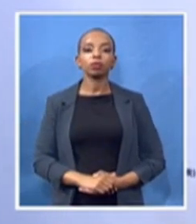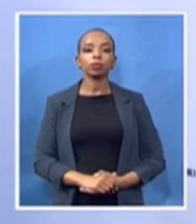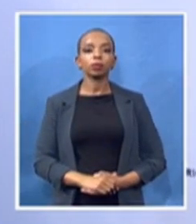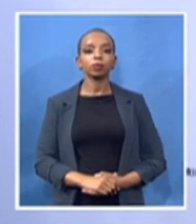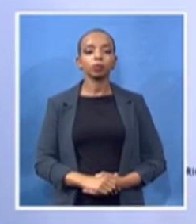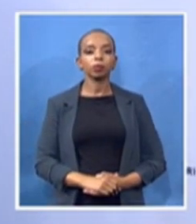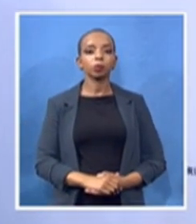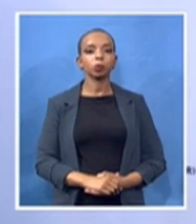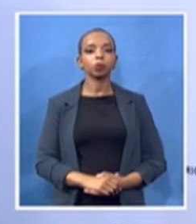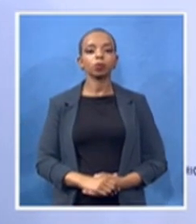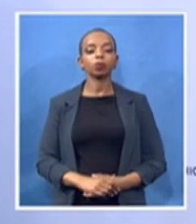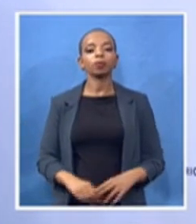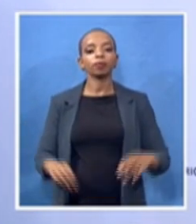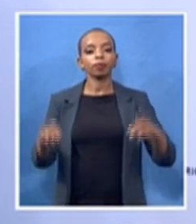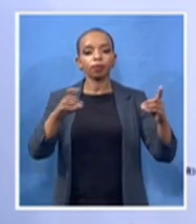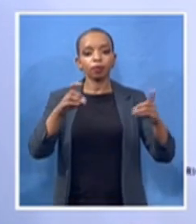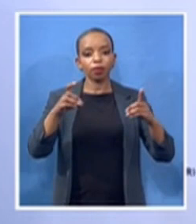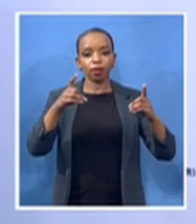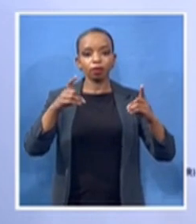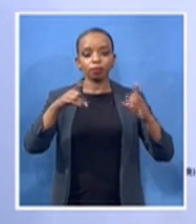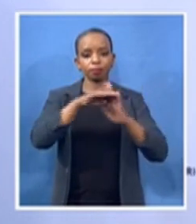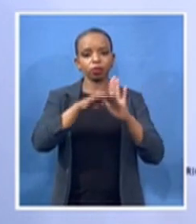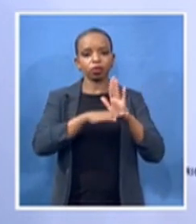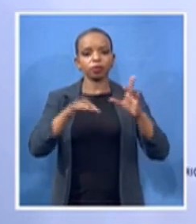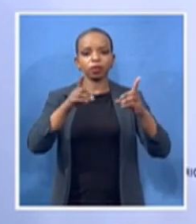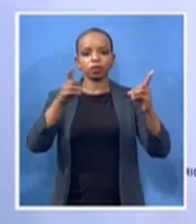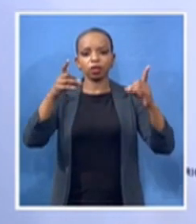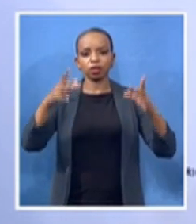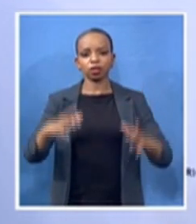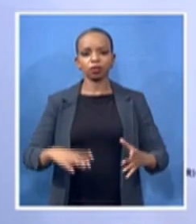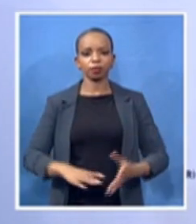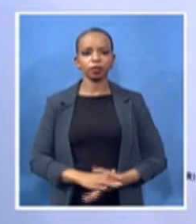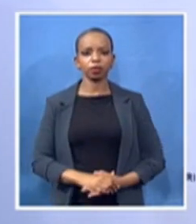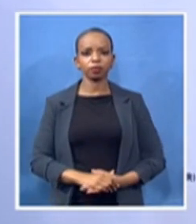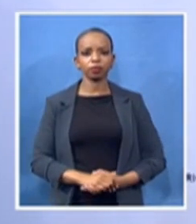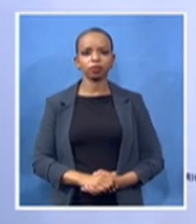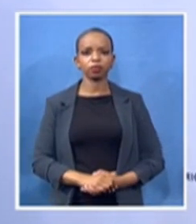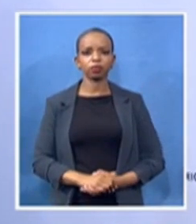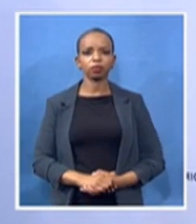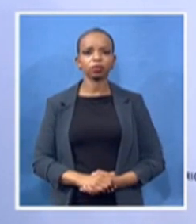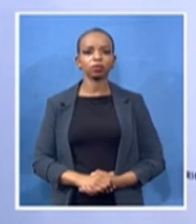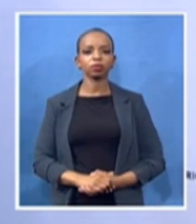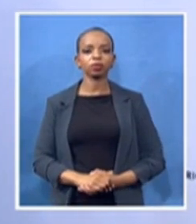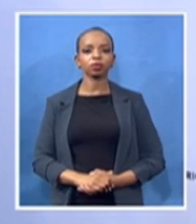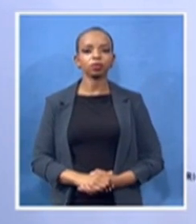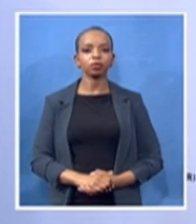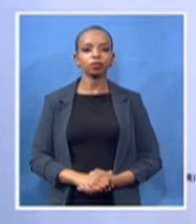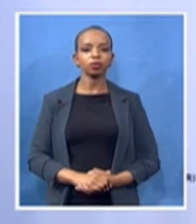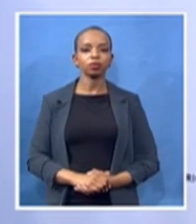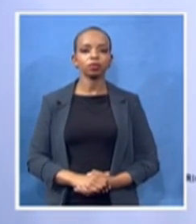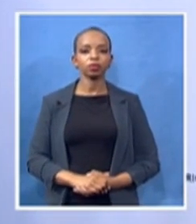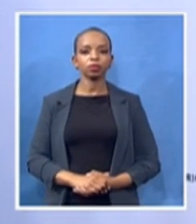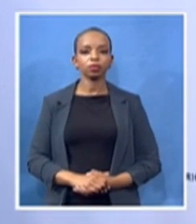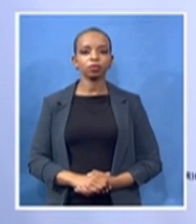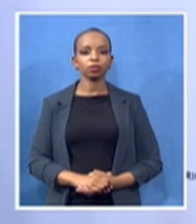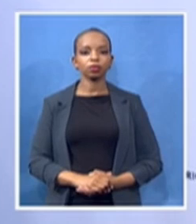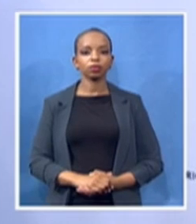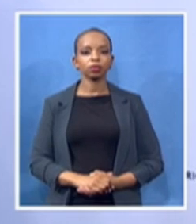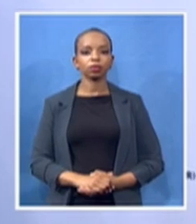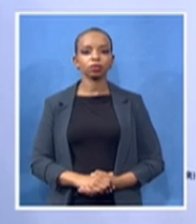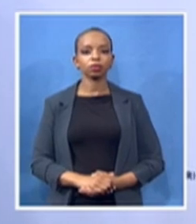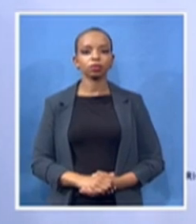Dr. Mbuli,